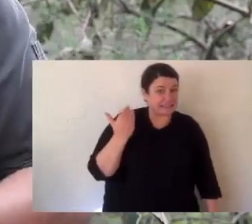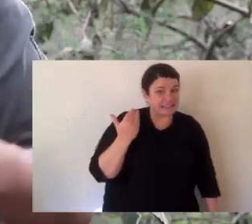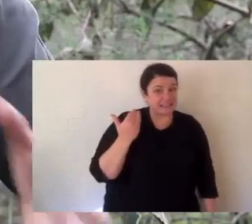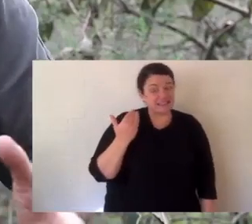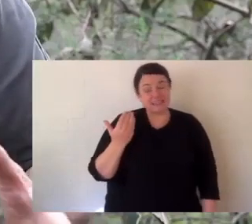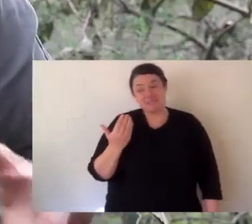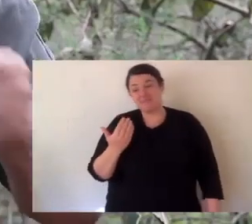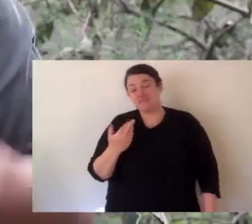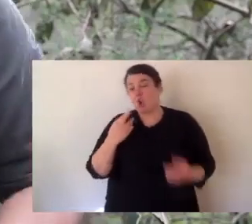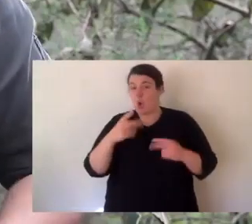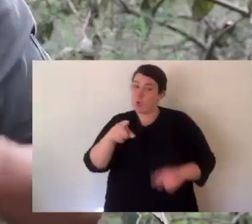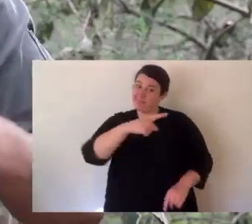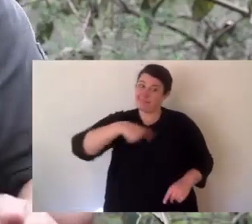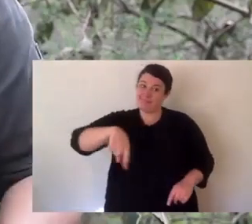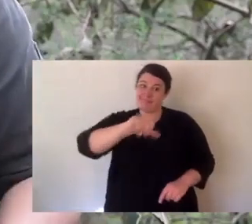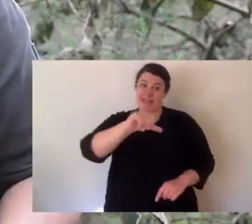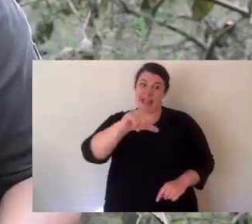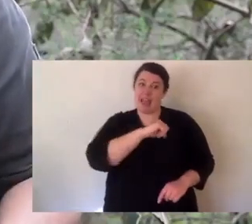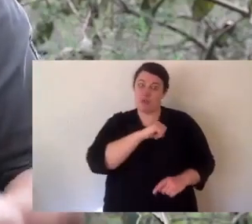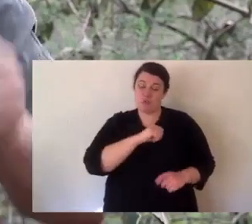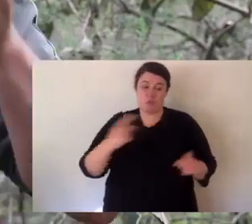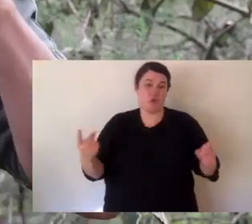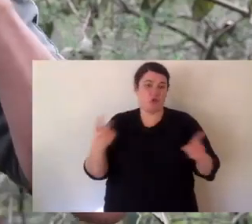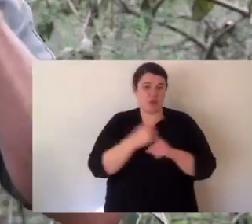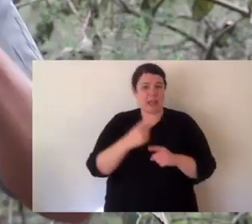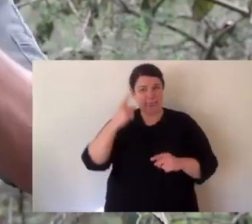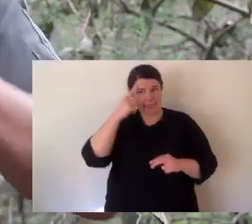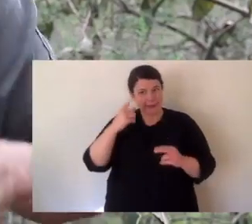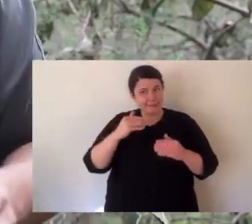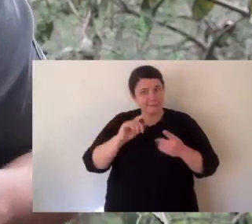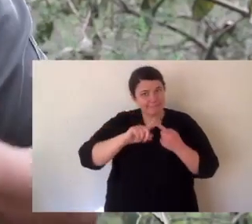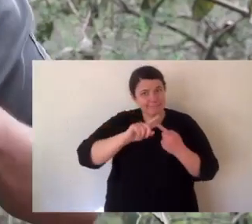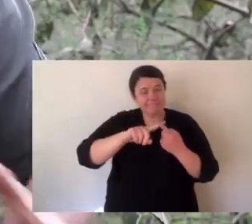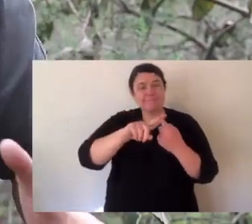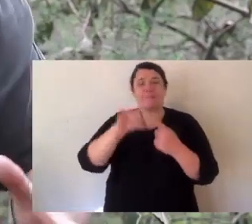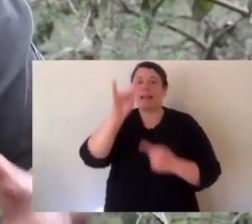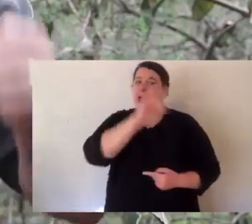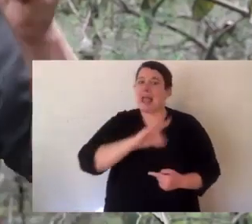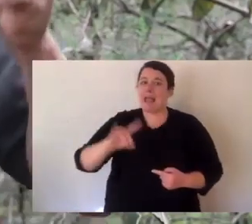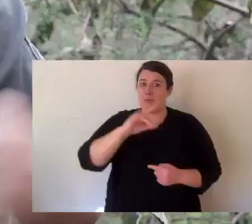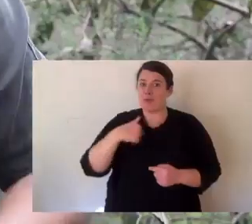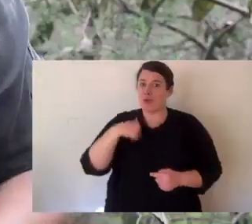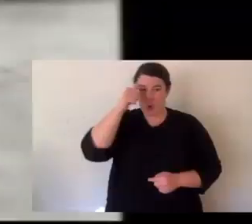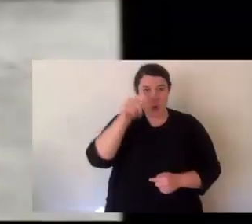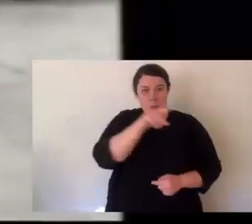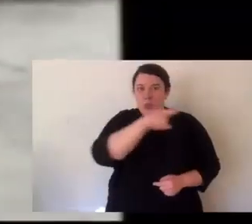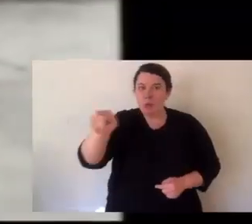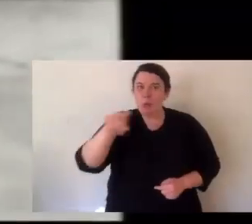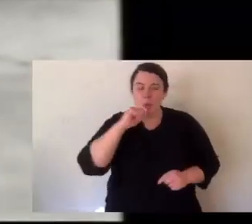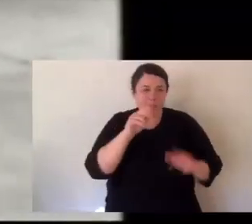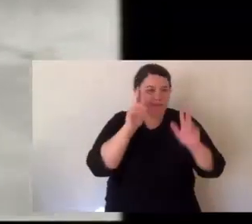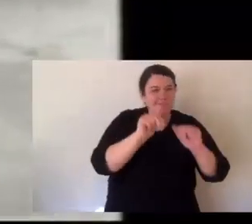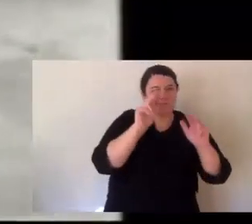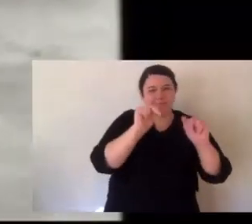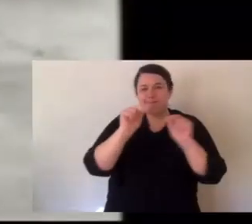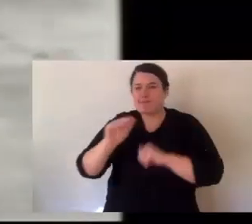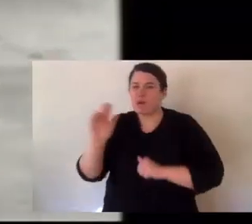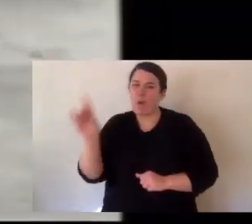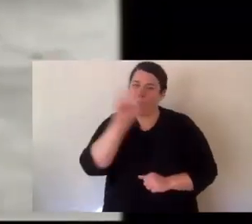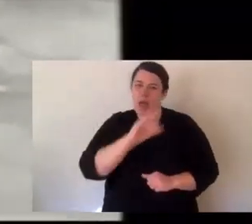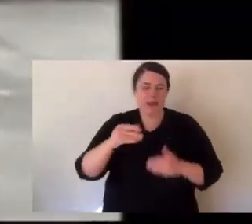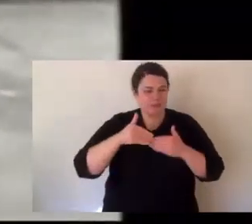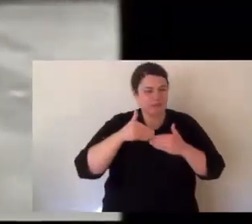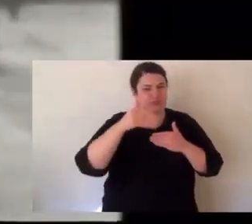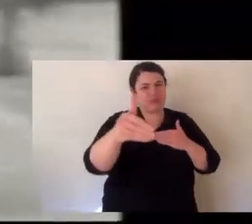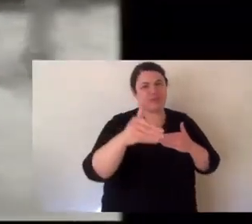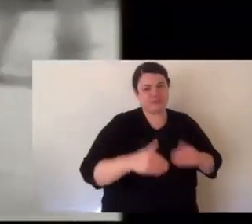How wrong we were. Hopefully attitudes have changed. And all the champions that are watching this, you are our next nature's superheroes. Let's